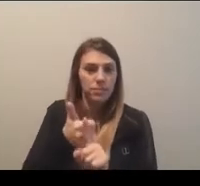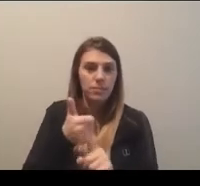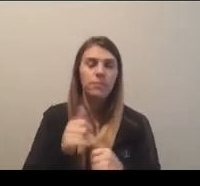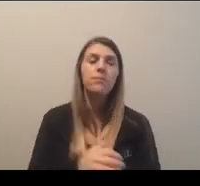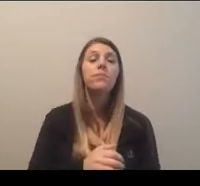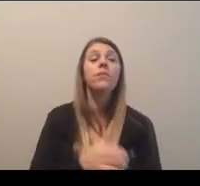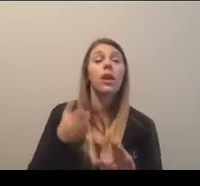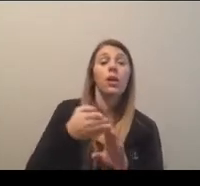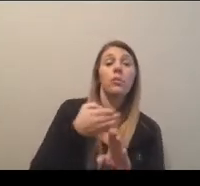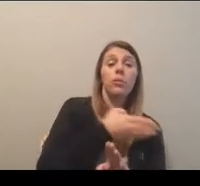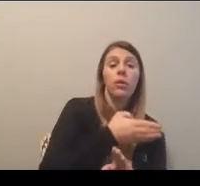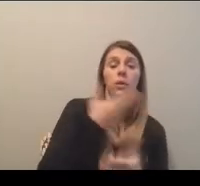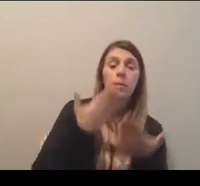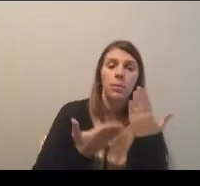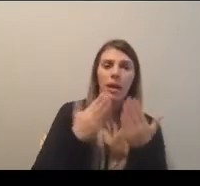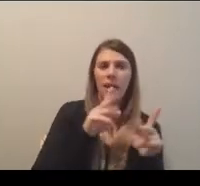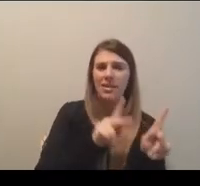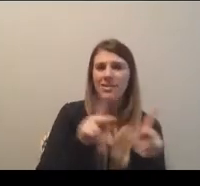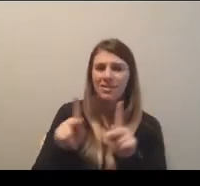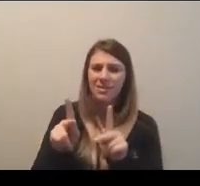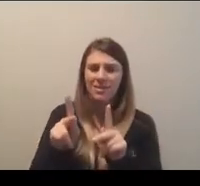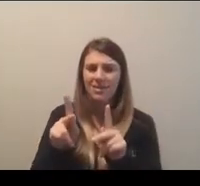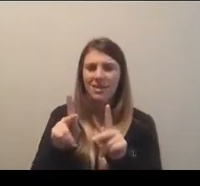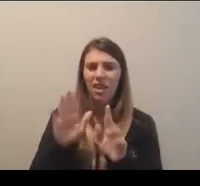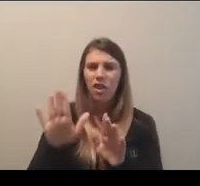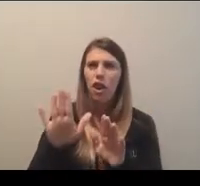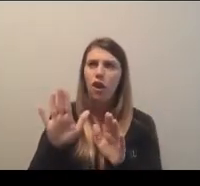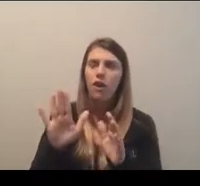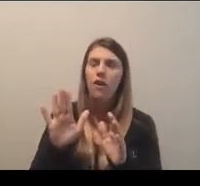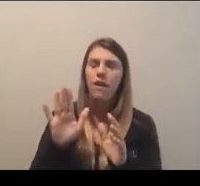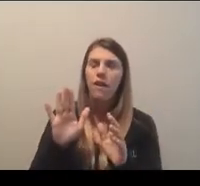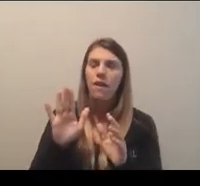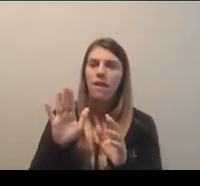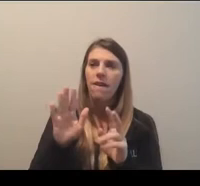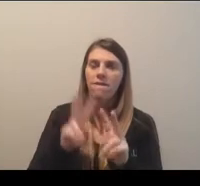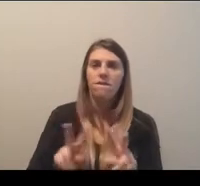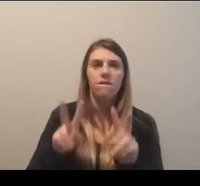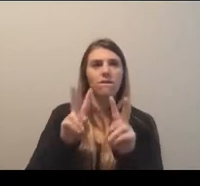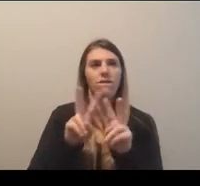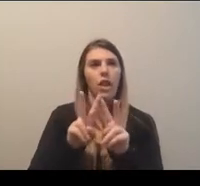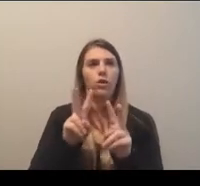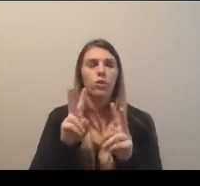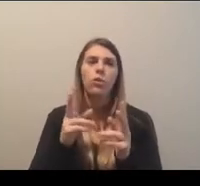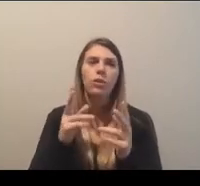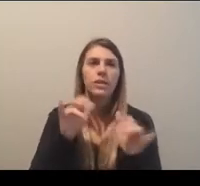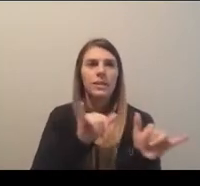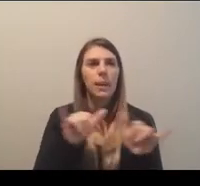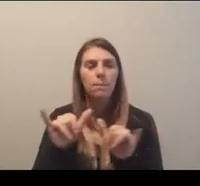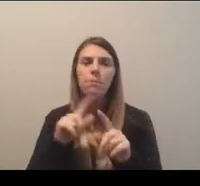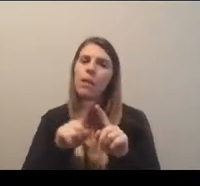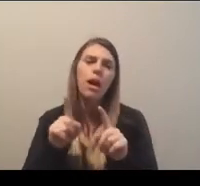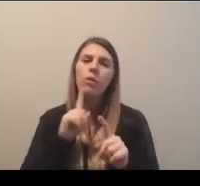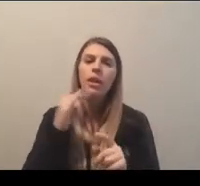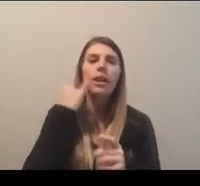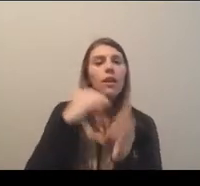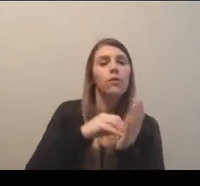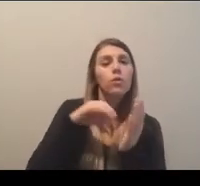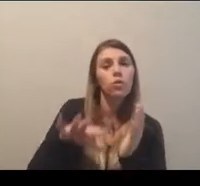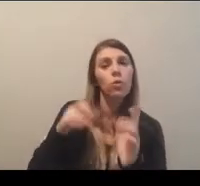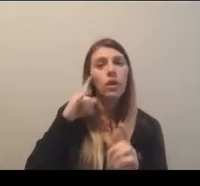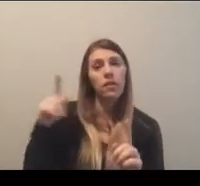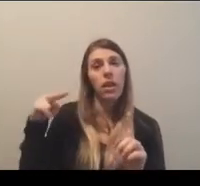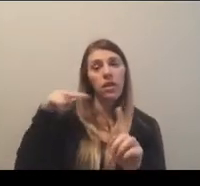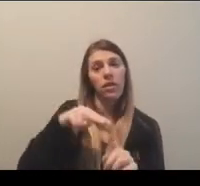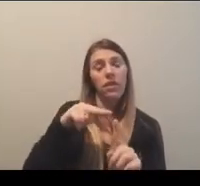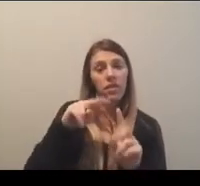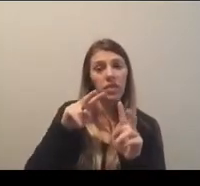Previously, there may have been similar values, but as we know, perception is reality. And for our student-athletes, if they perceive the value